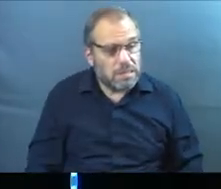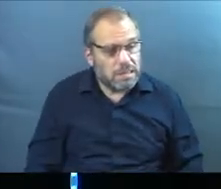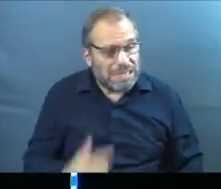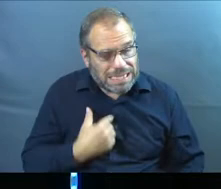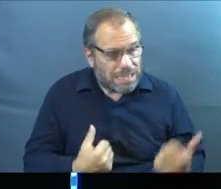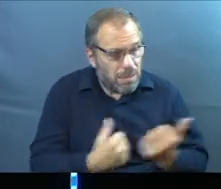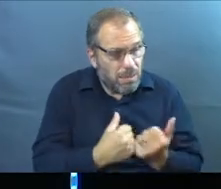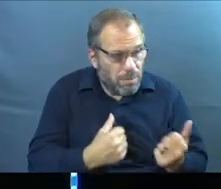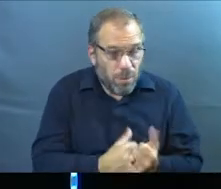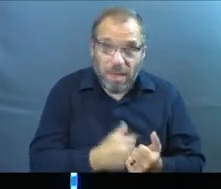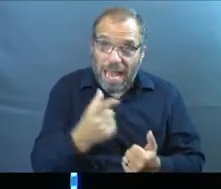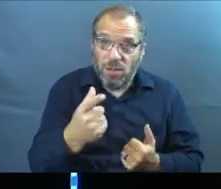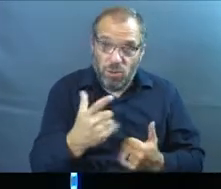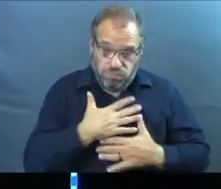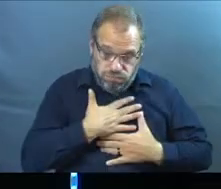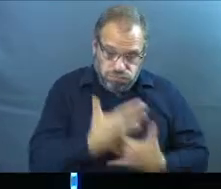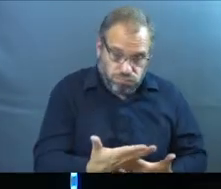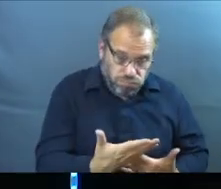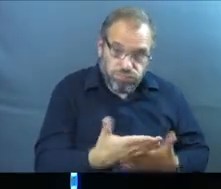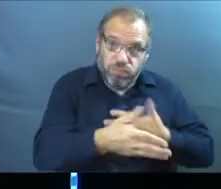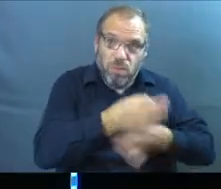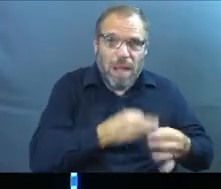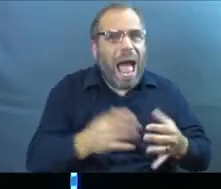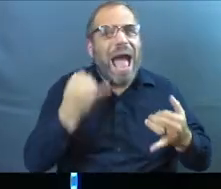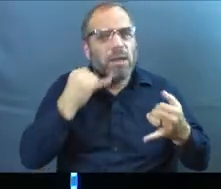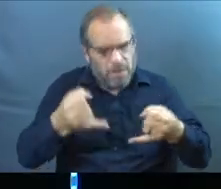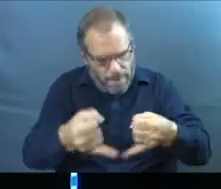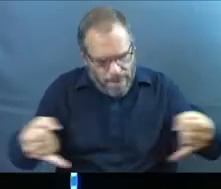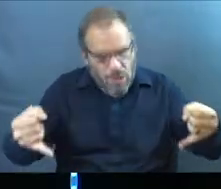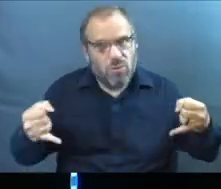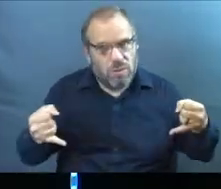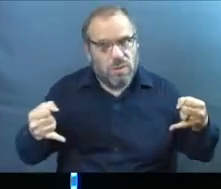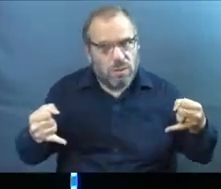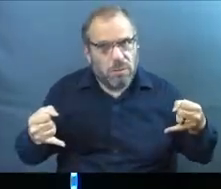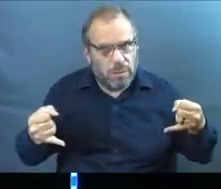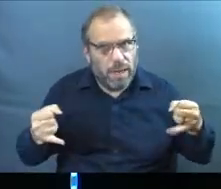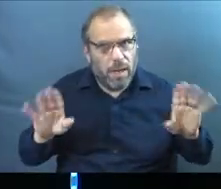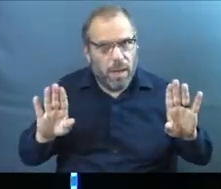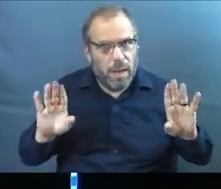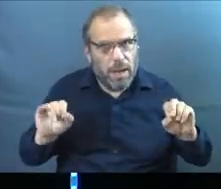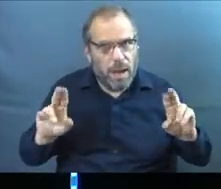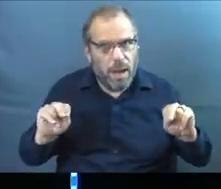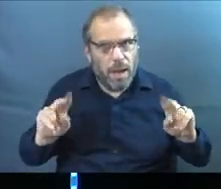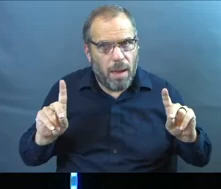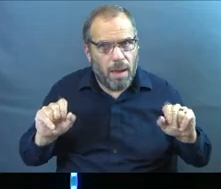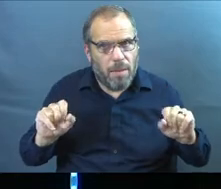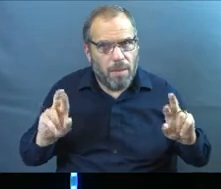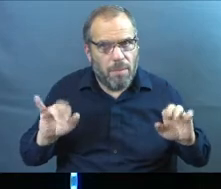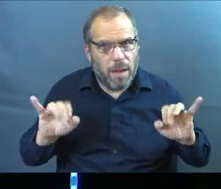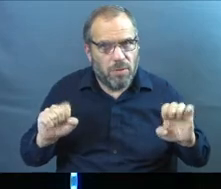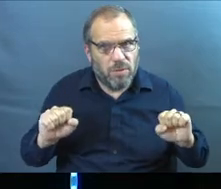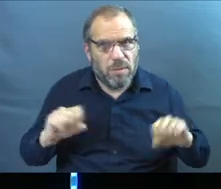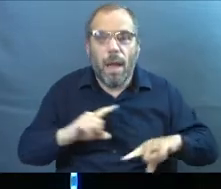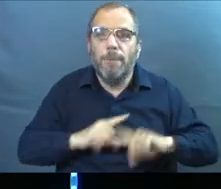need some support, and are we stepping into those places? Again, boundaries necessary, but is there a place that God is calling us to